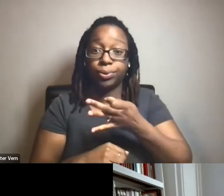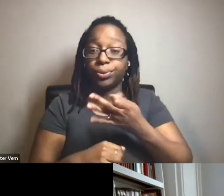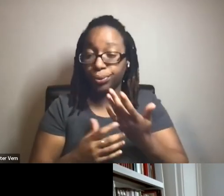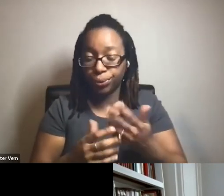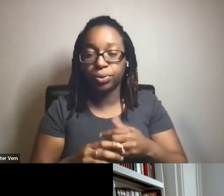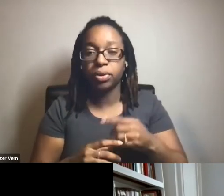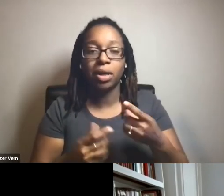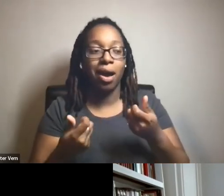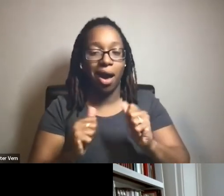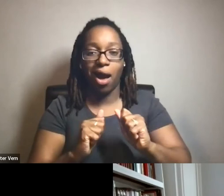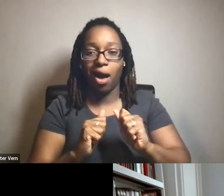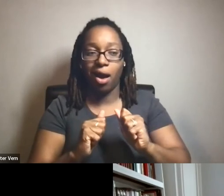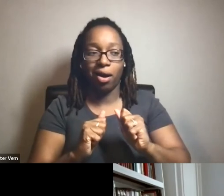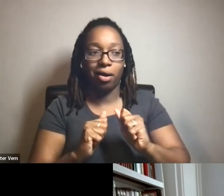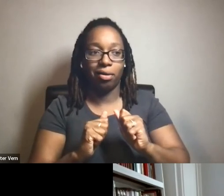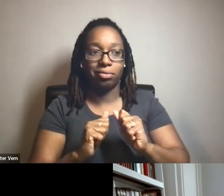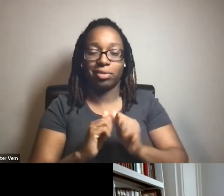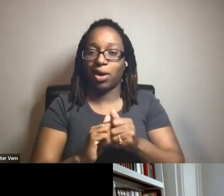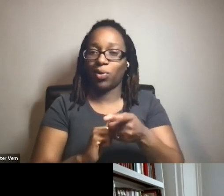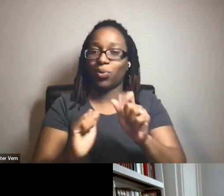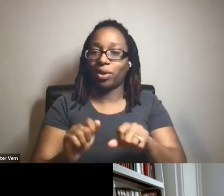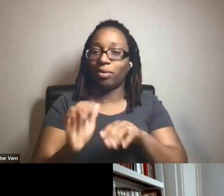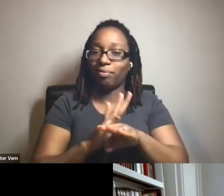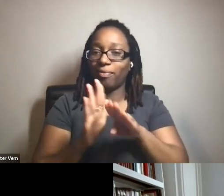accessibility, you can, um,